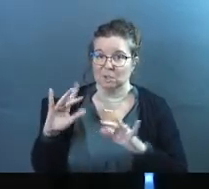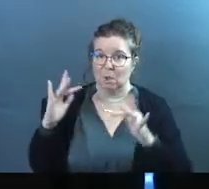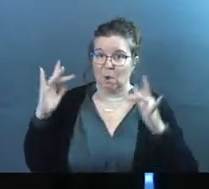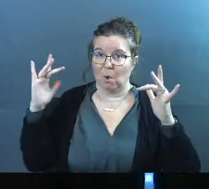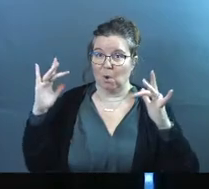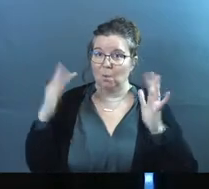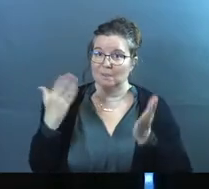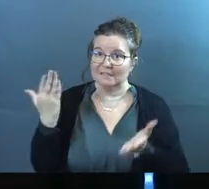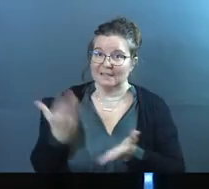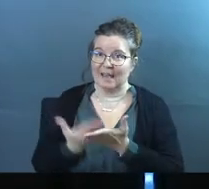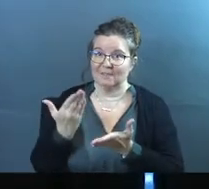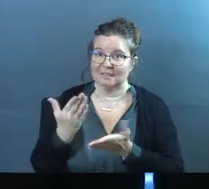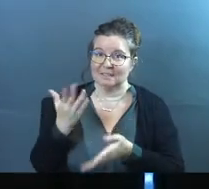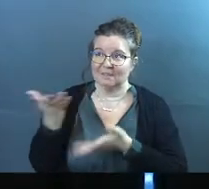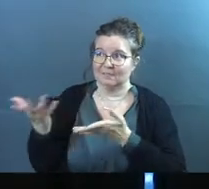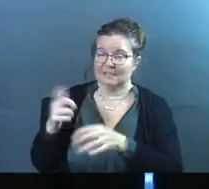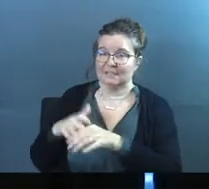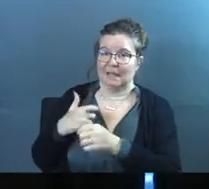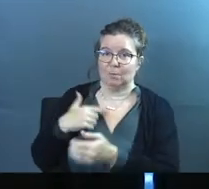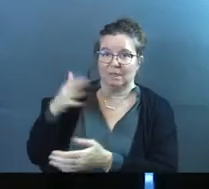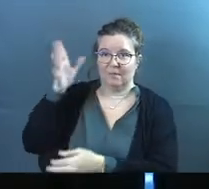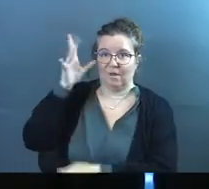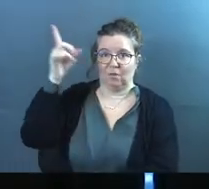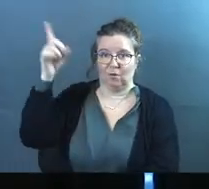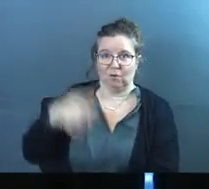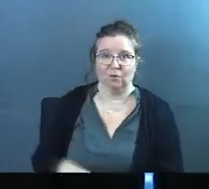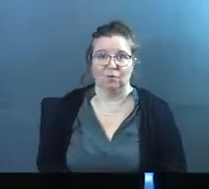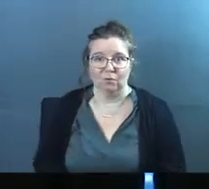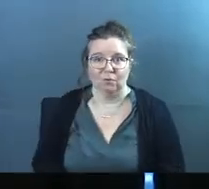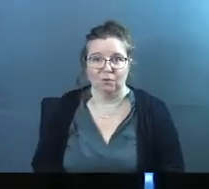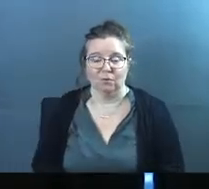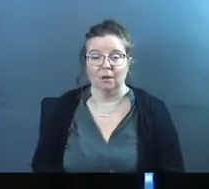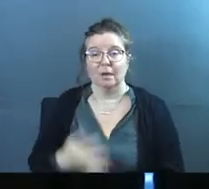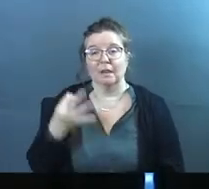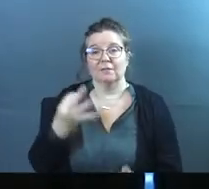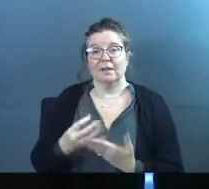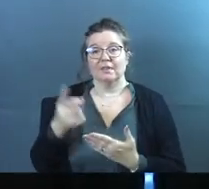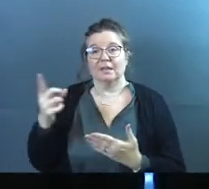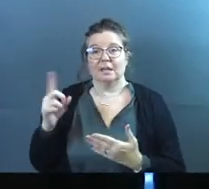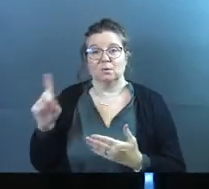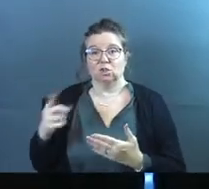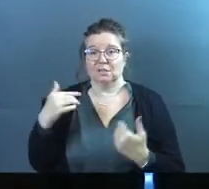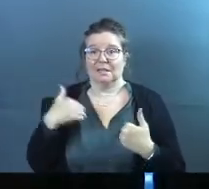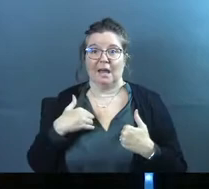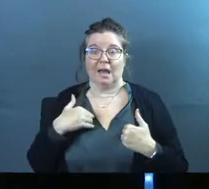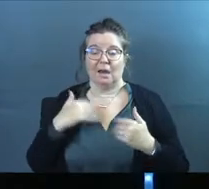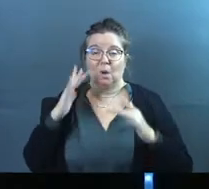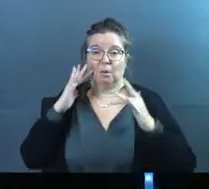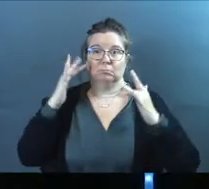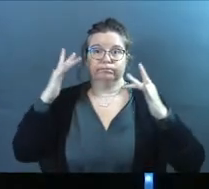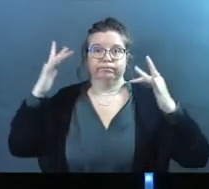was evidence of his time with the Father. The fact that he was just had a radiance to him